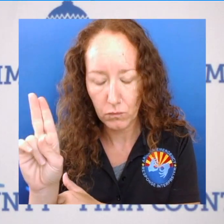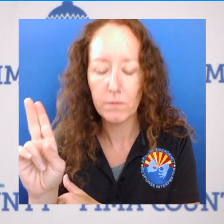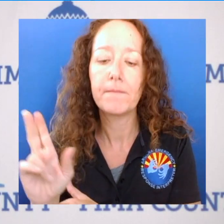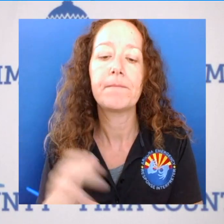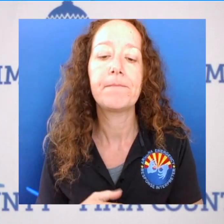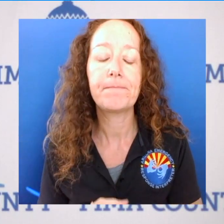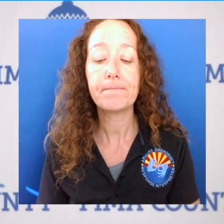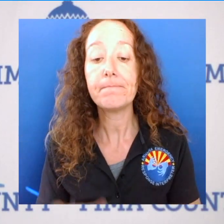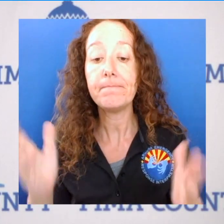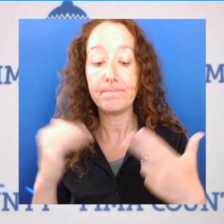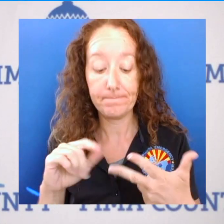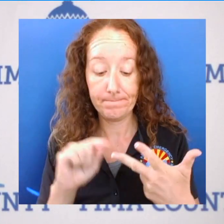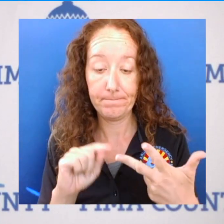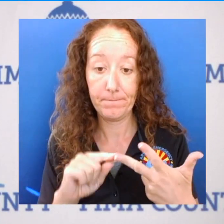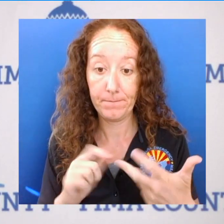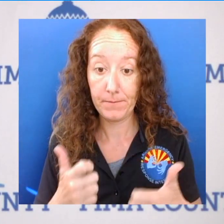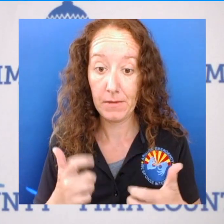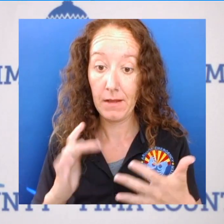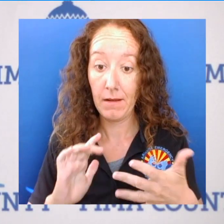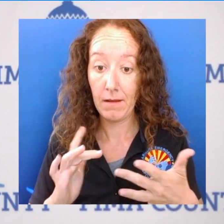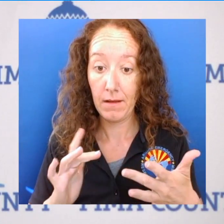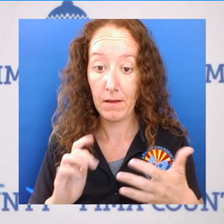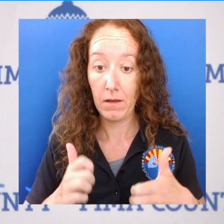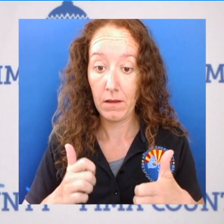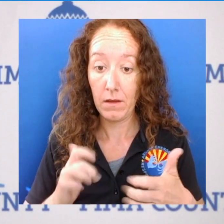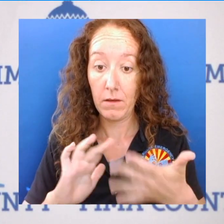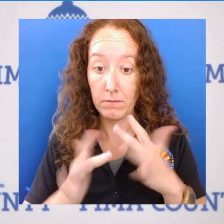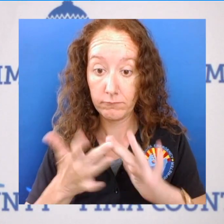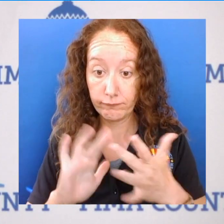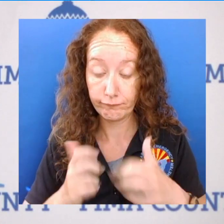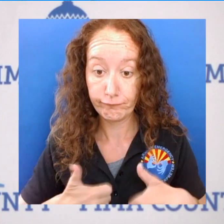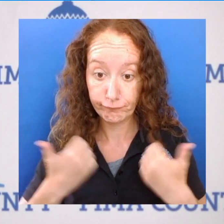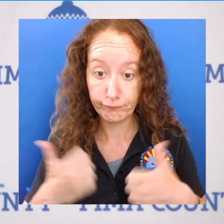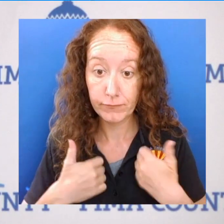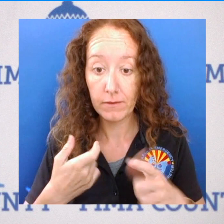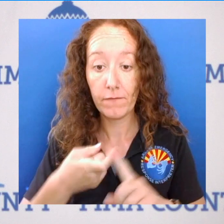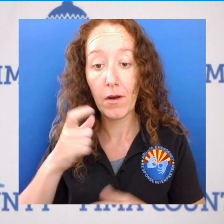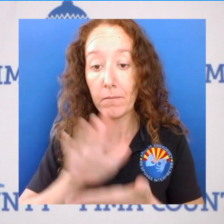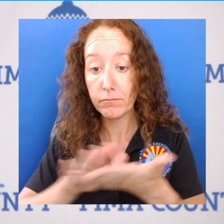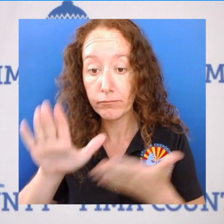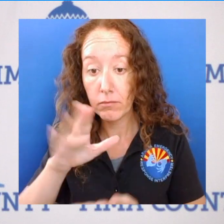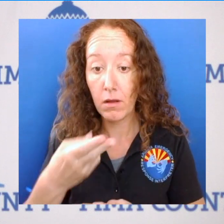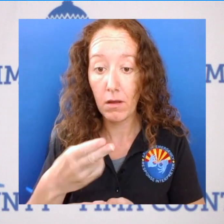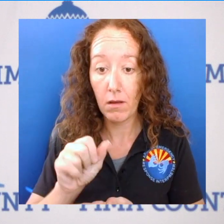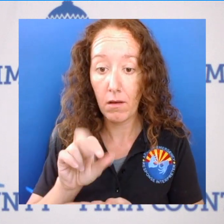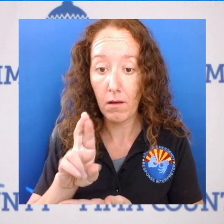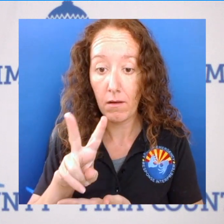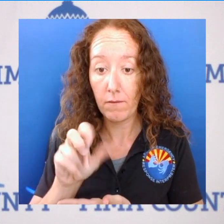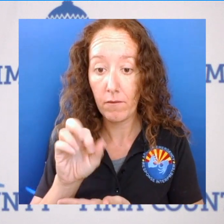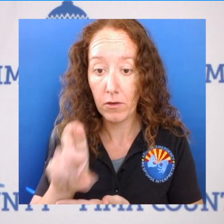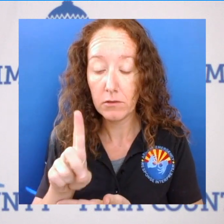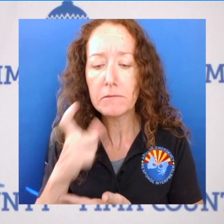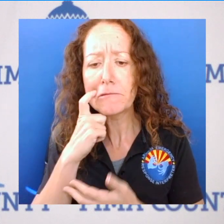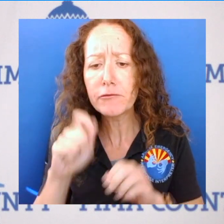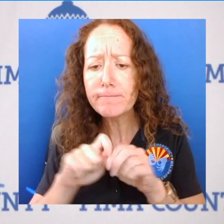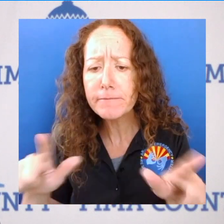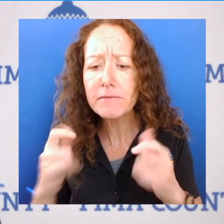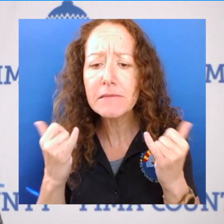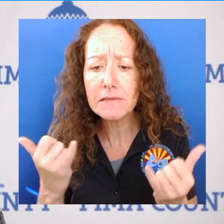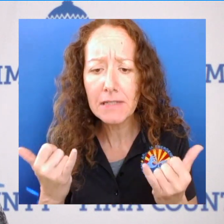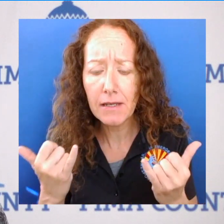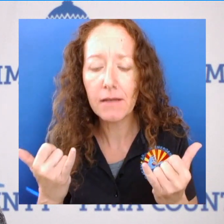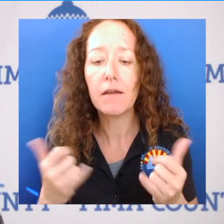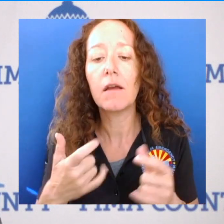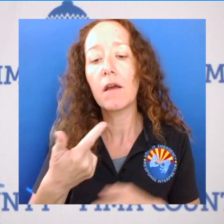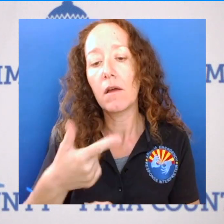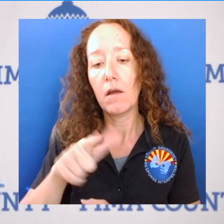with you is a new website that just came on today from Harvard, globalepidemics.org. We would encourage you to go here. What